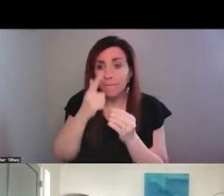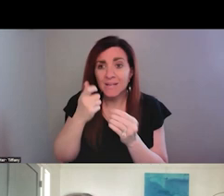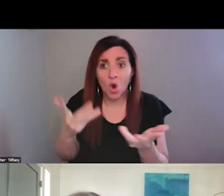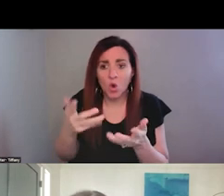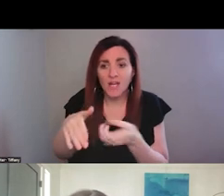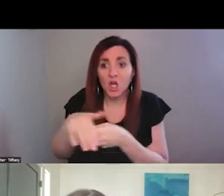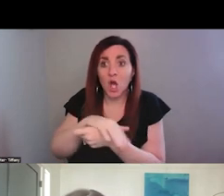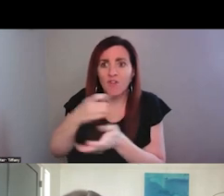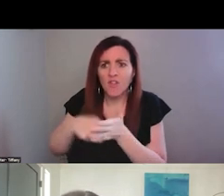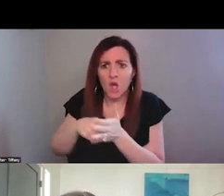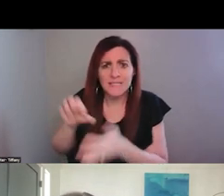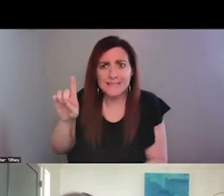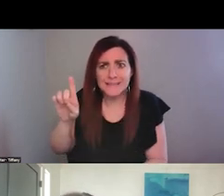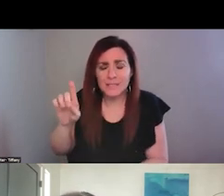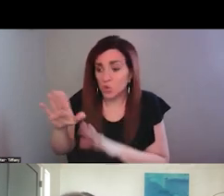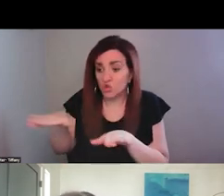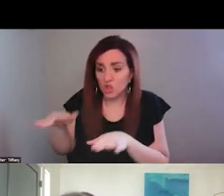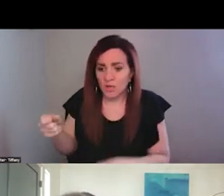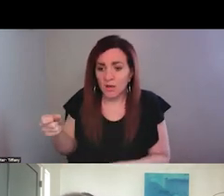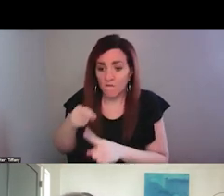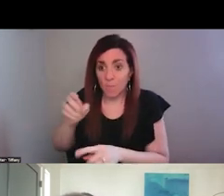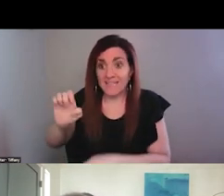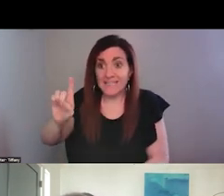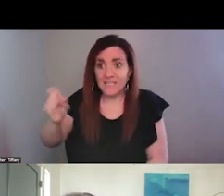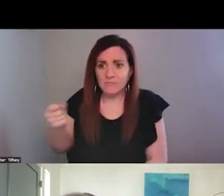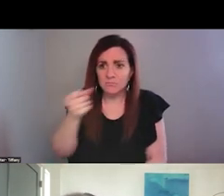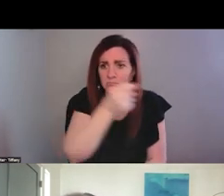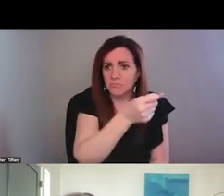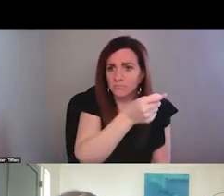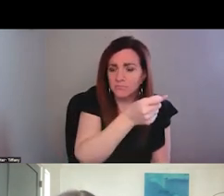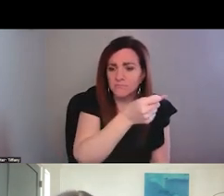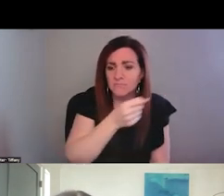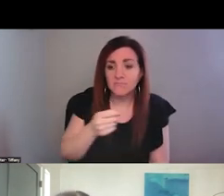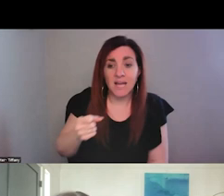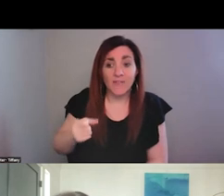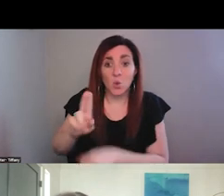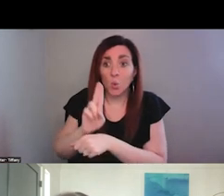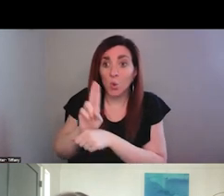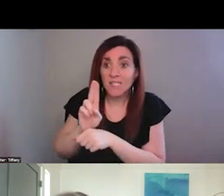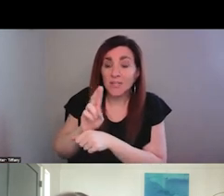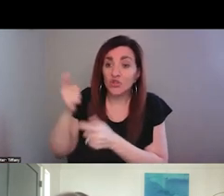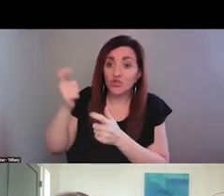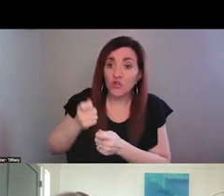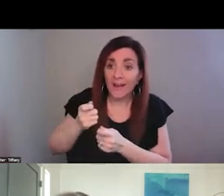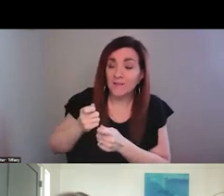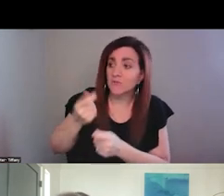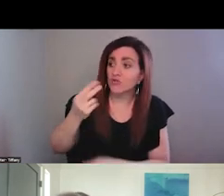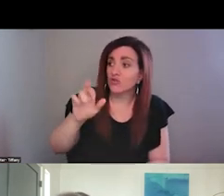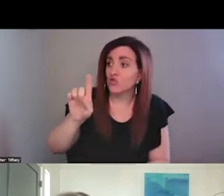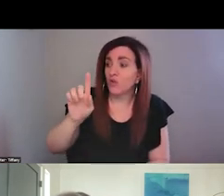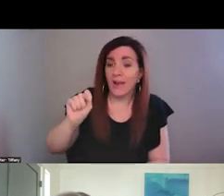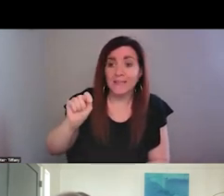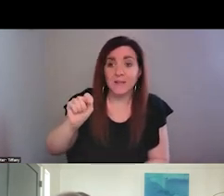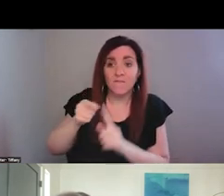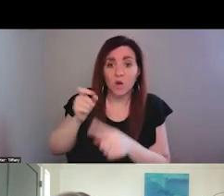can take those children out of our emergency room, uh, I think also leveraging grants from SAMHSA and other places that, that see something